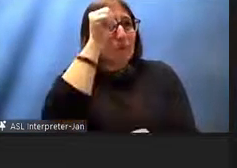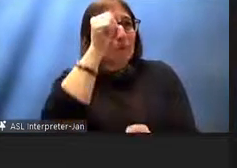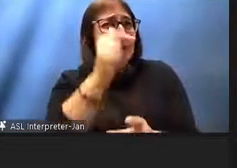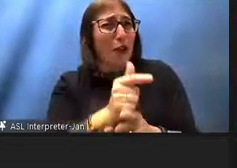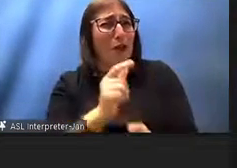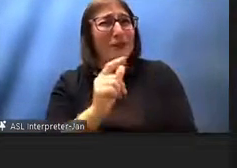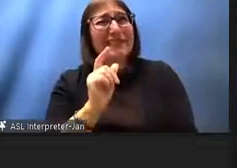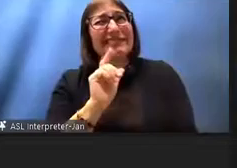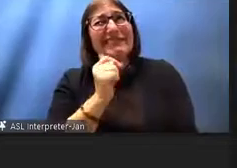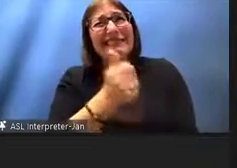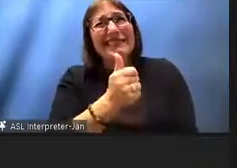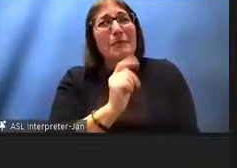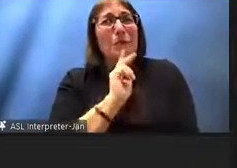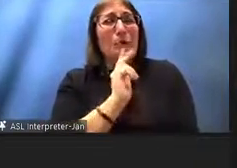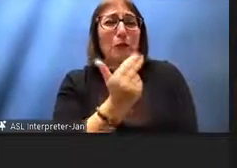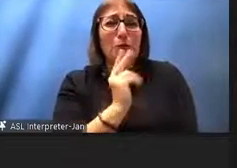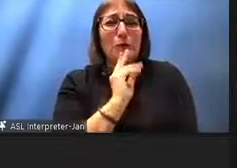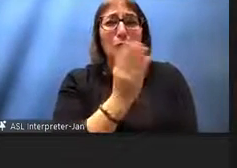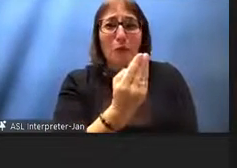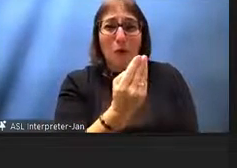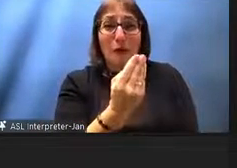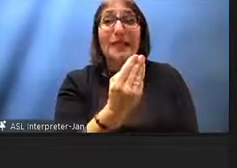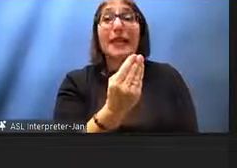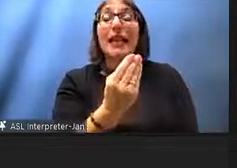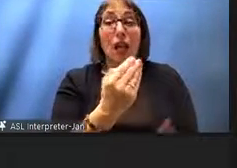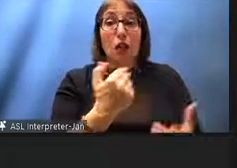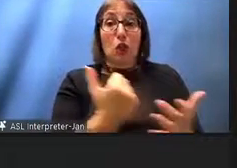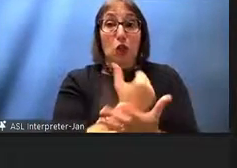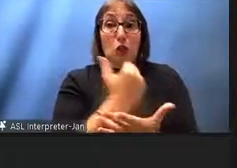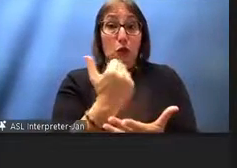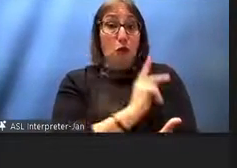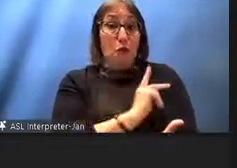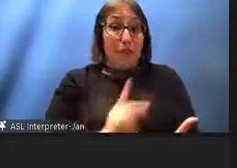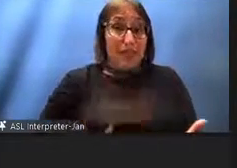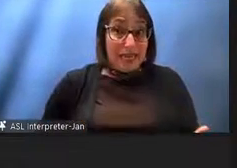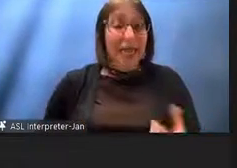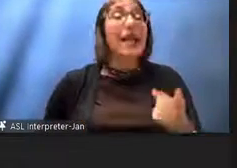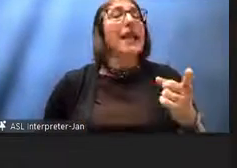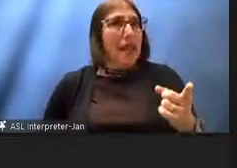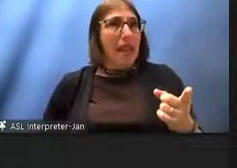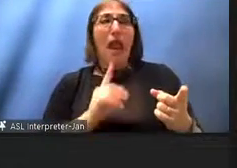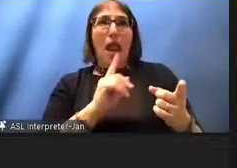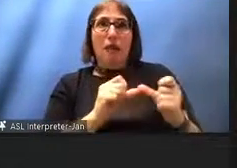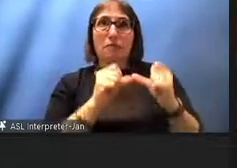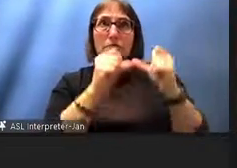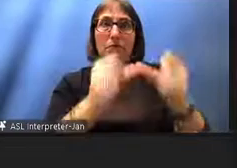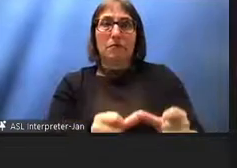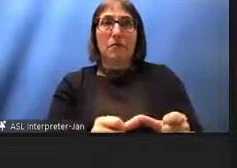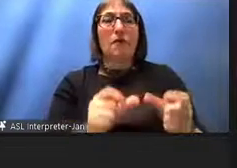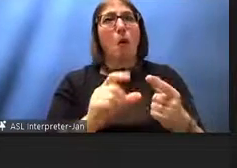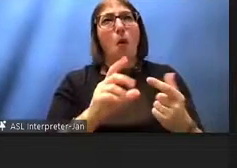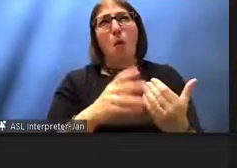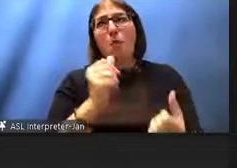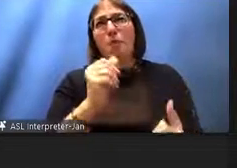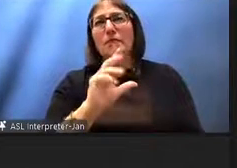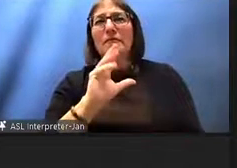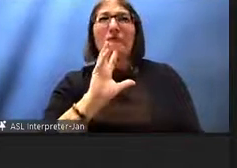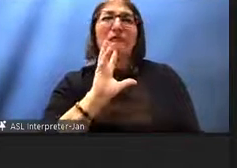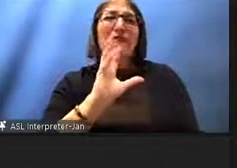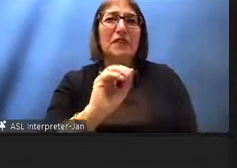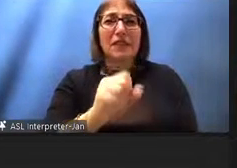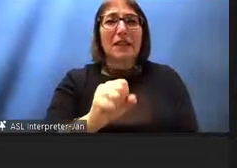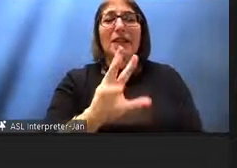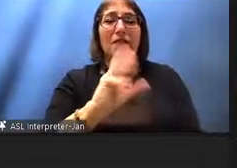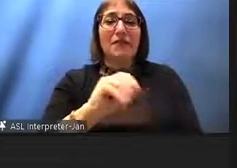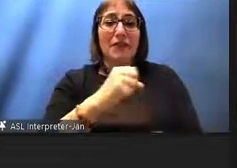the new king and served for almost 50 years as the king kamehameha the third but as i'm saying they're